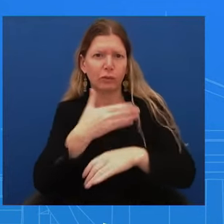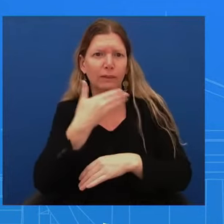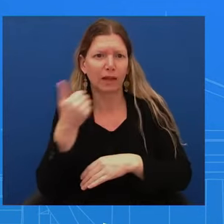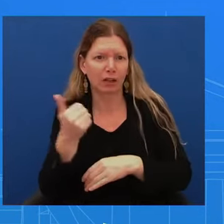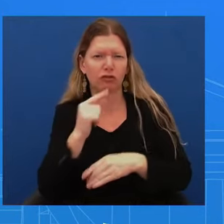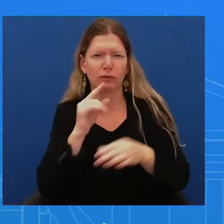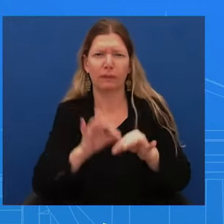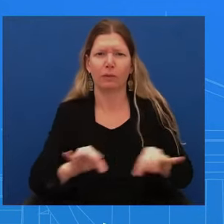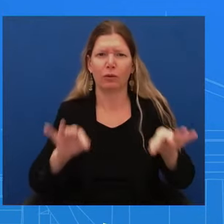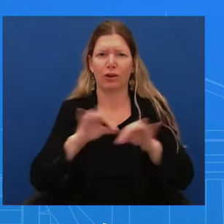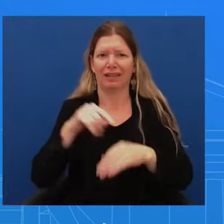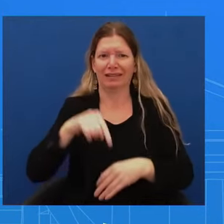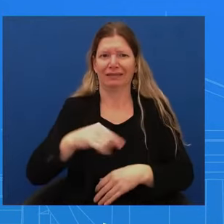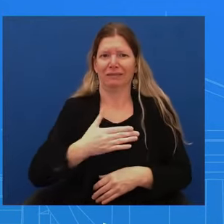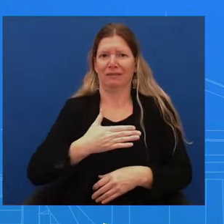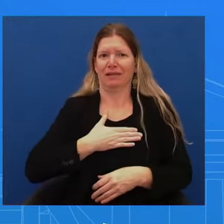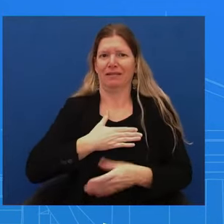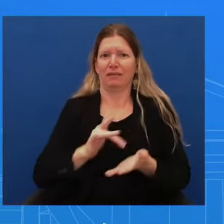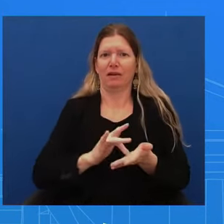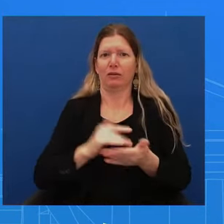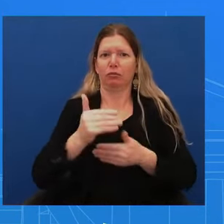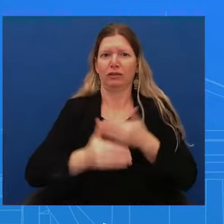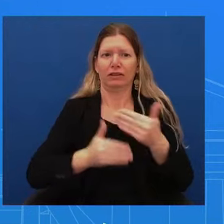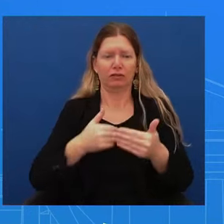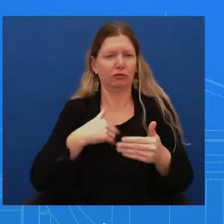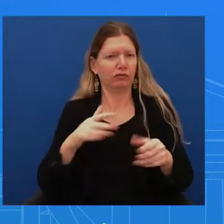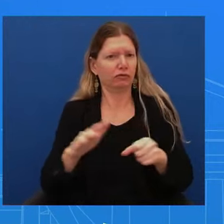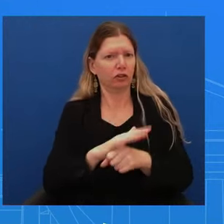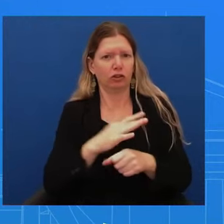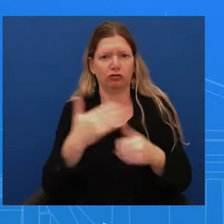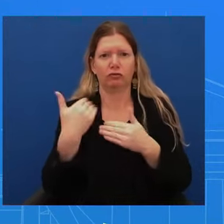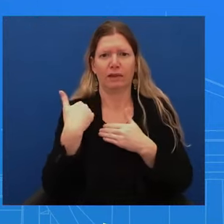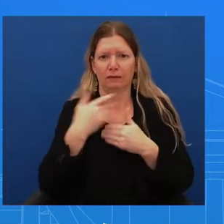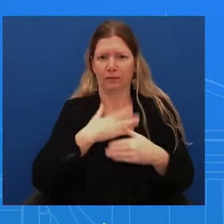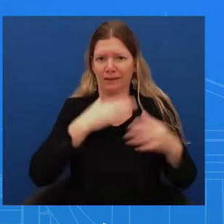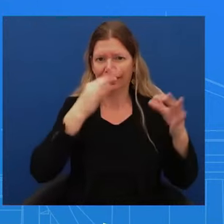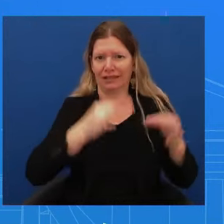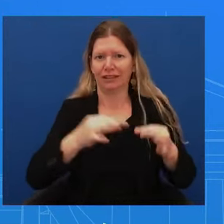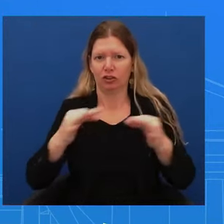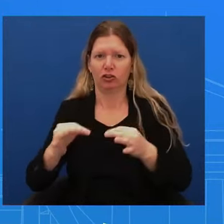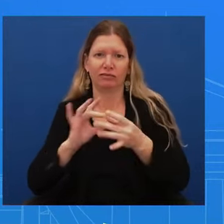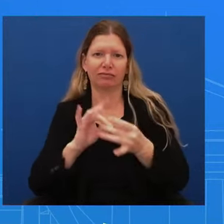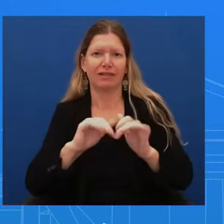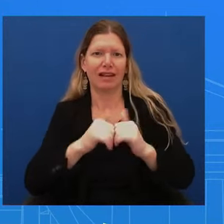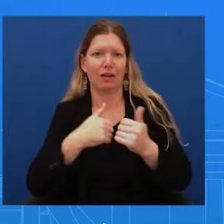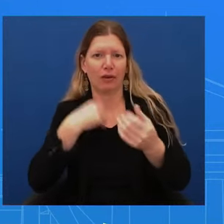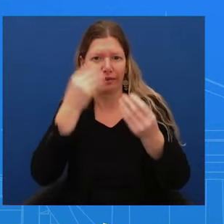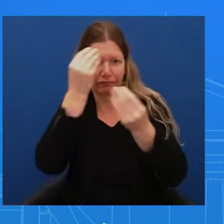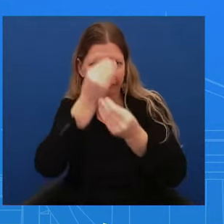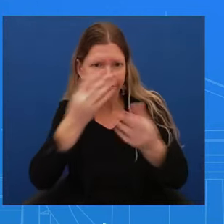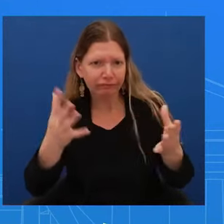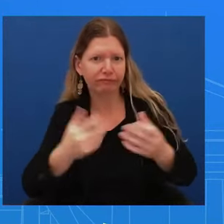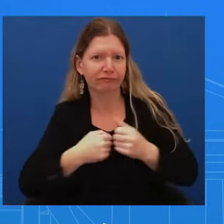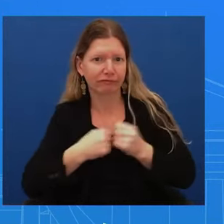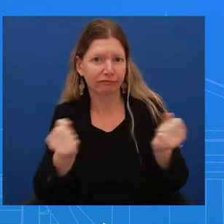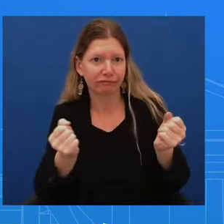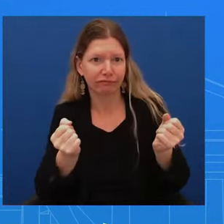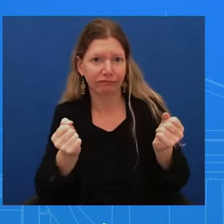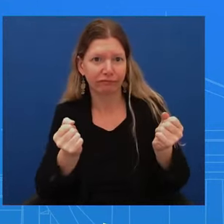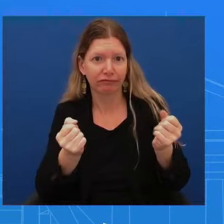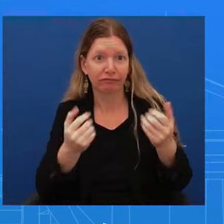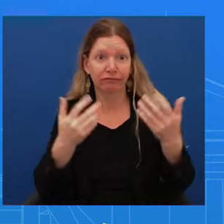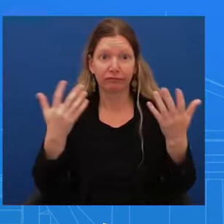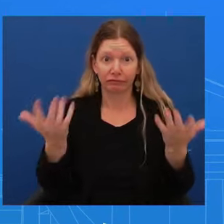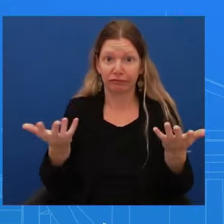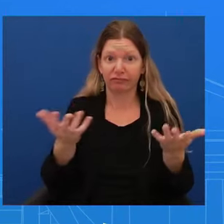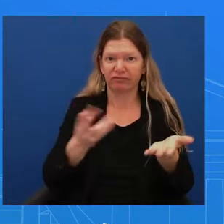took full responsibility. I think that is important to note. We appreciate that he's taken full responsibility. And one of the things